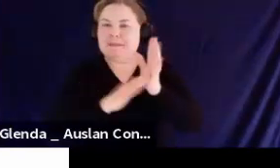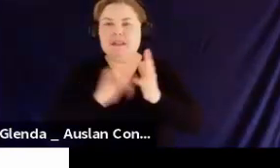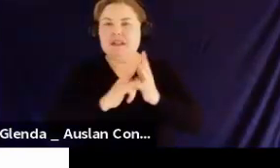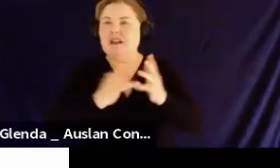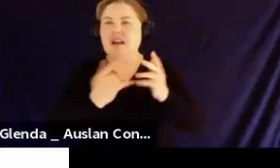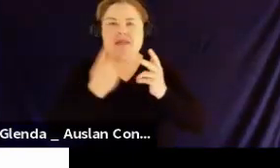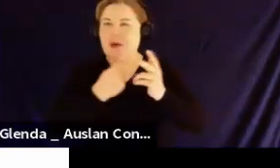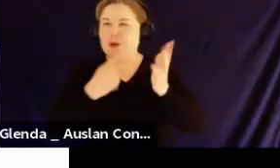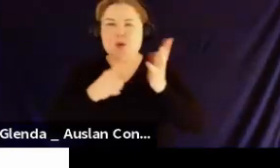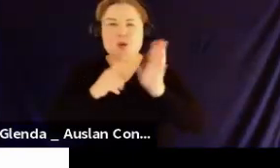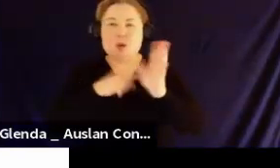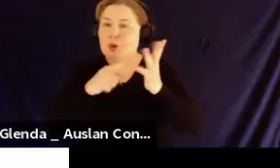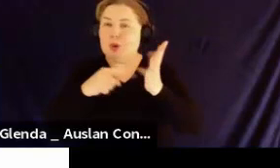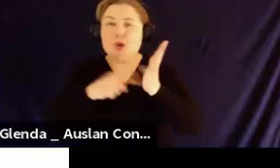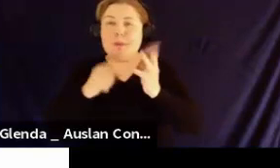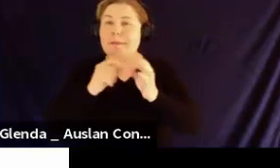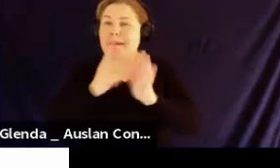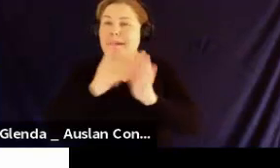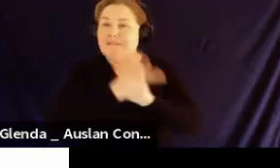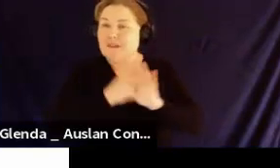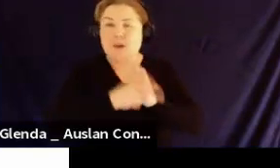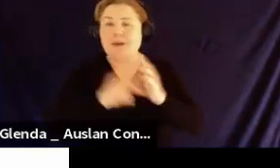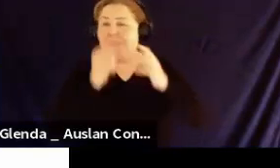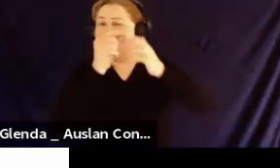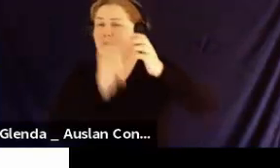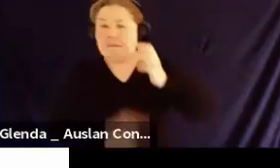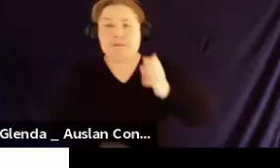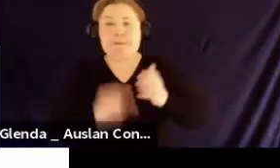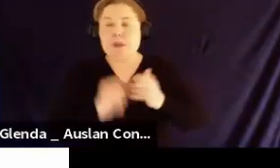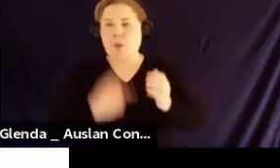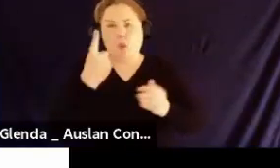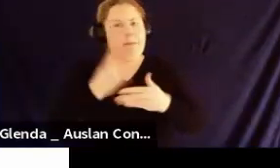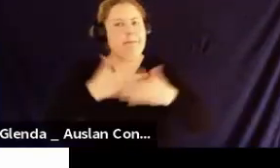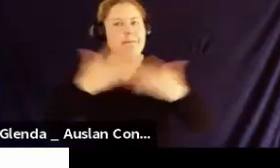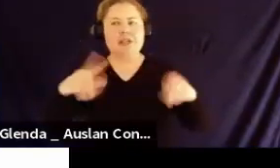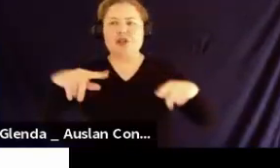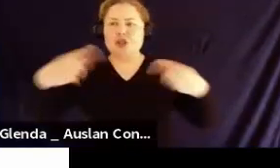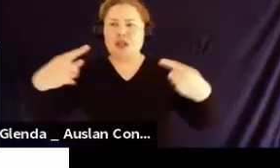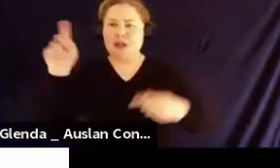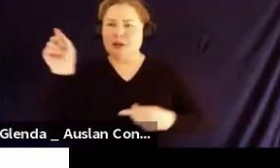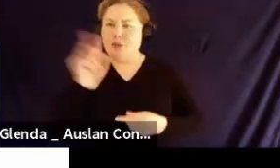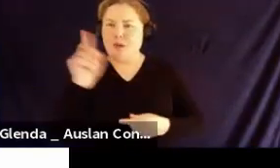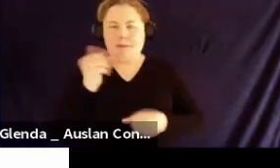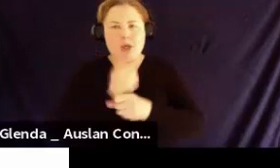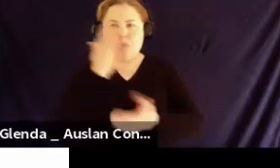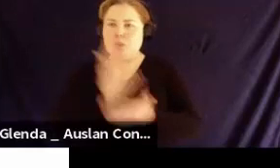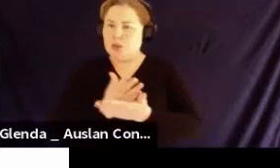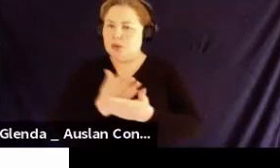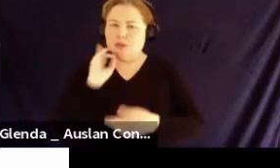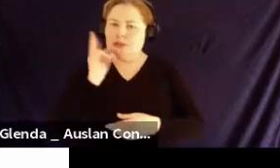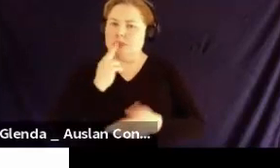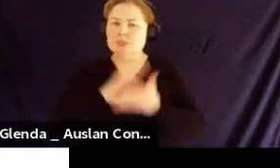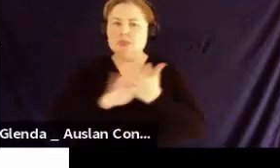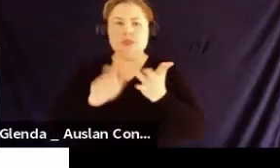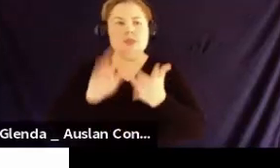videos and all that sort of stuff. One of the biggest challenges was to ensure inclusion, because a lot of